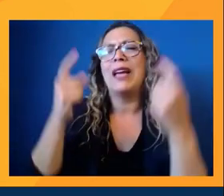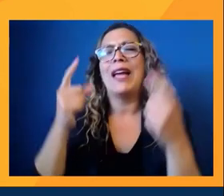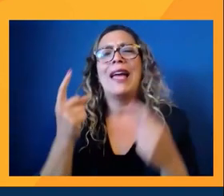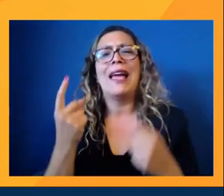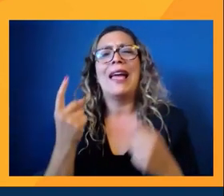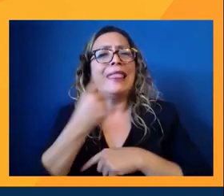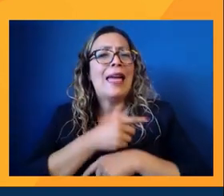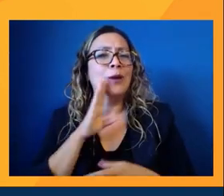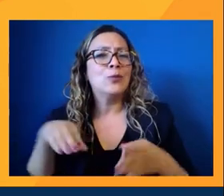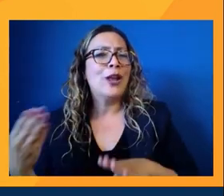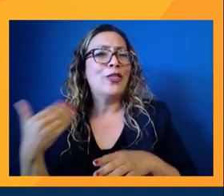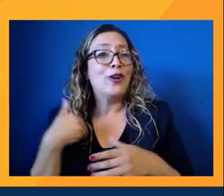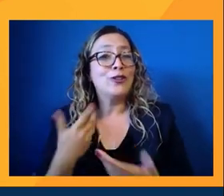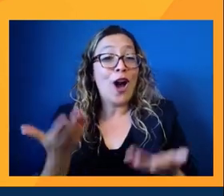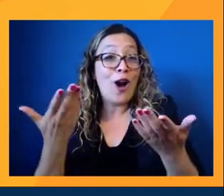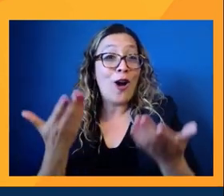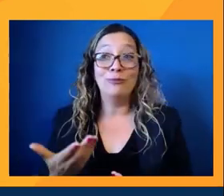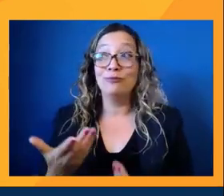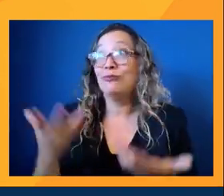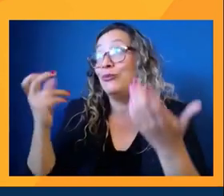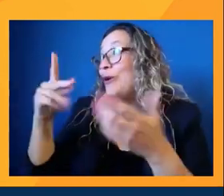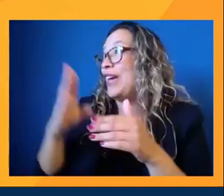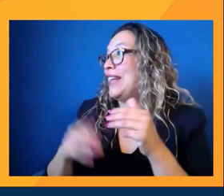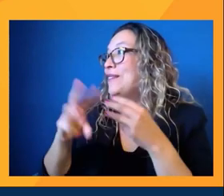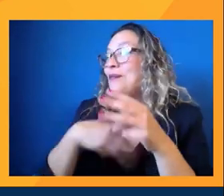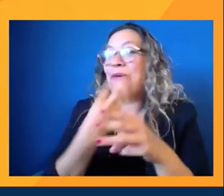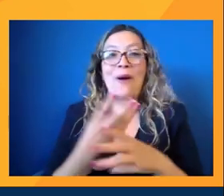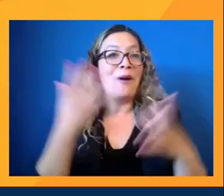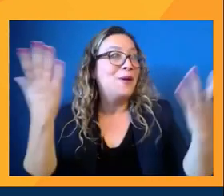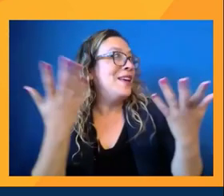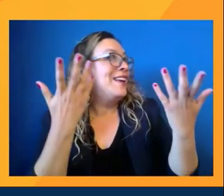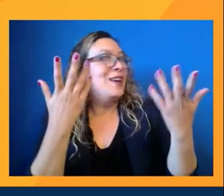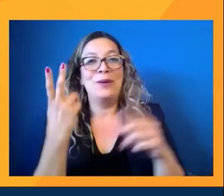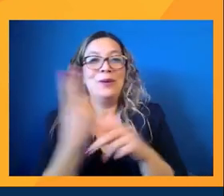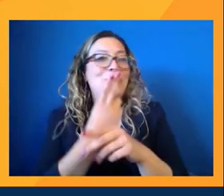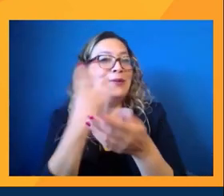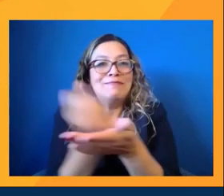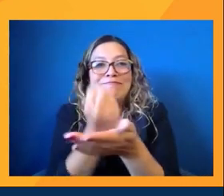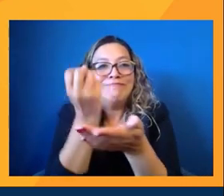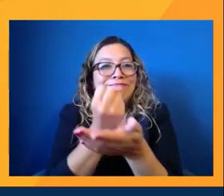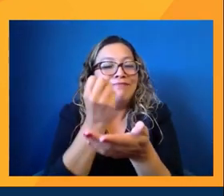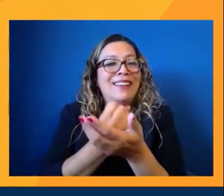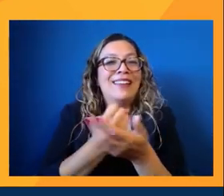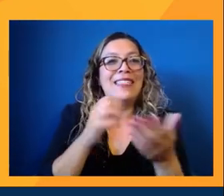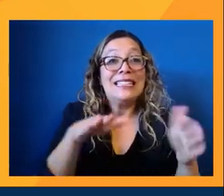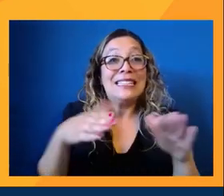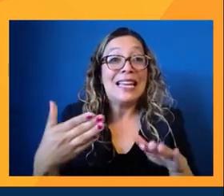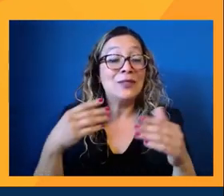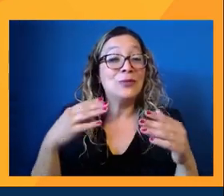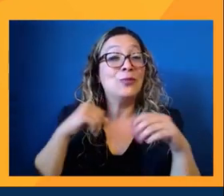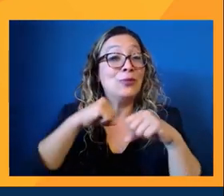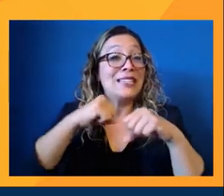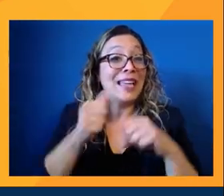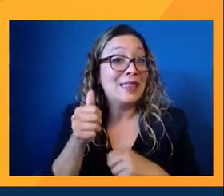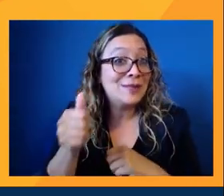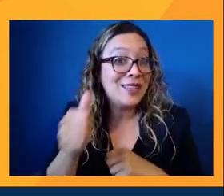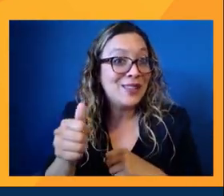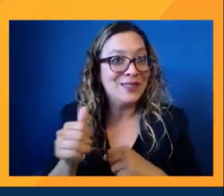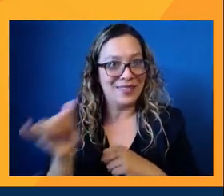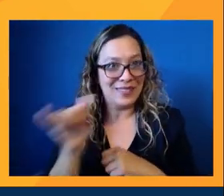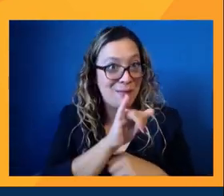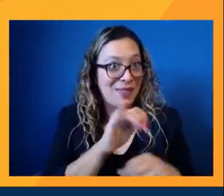you know, they will be like, oh my gosh, like, it's like, they will use the blood to protect themselves as like we did on the show. But, you know, if you put